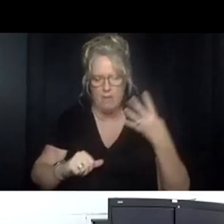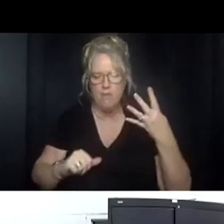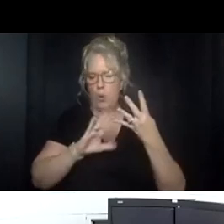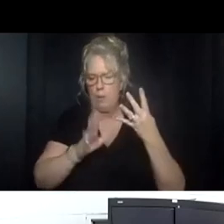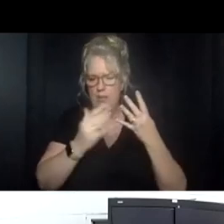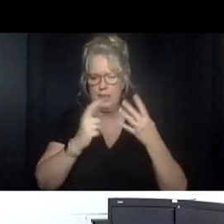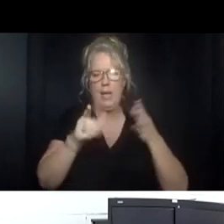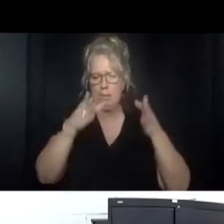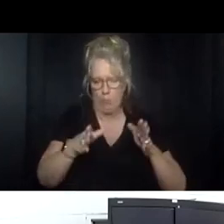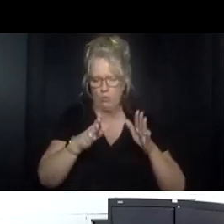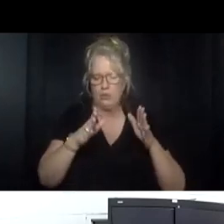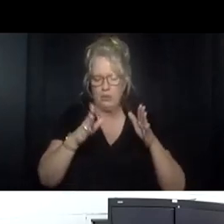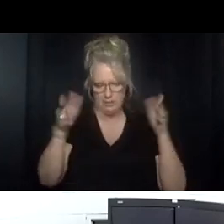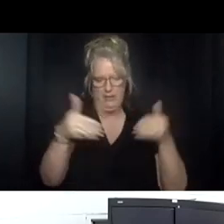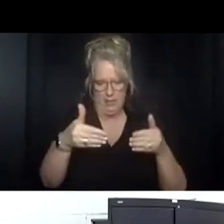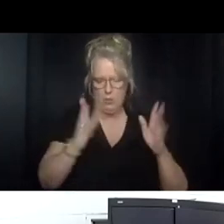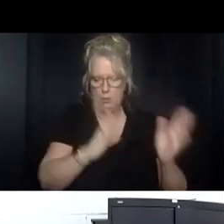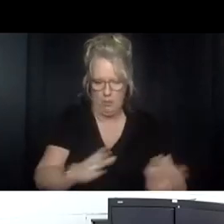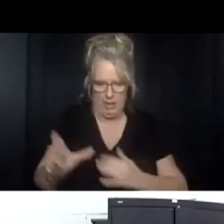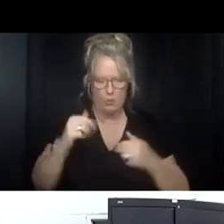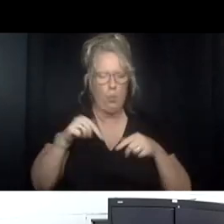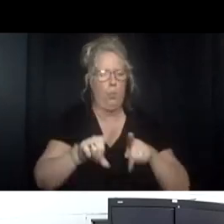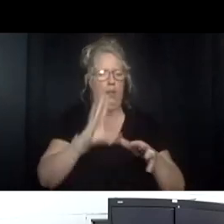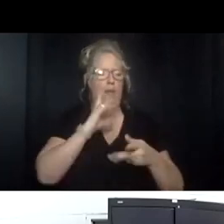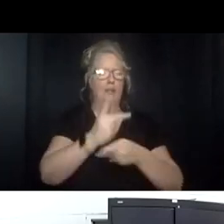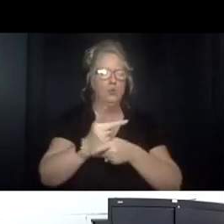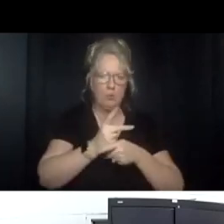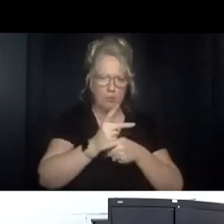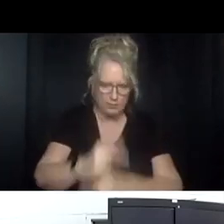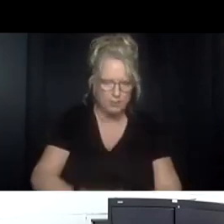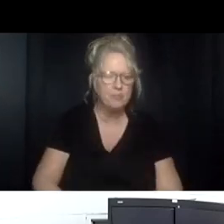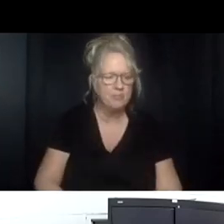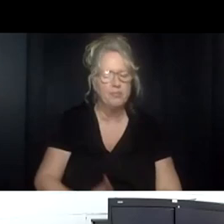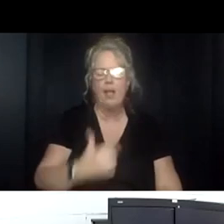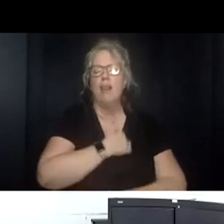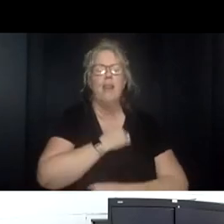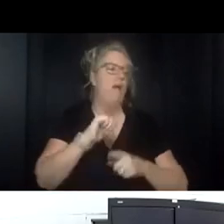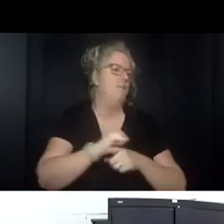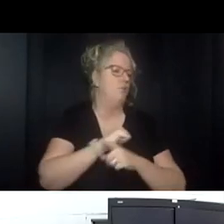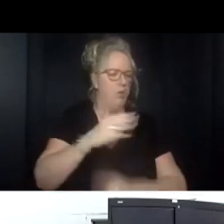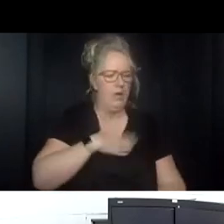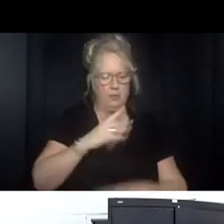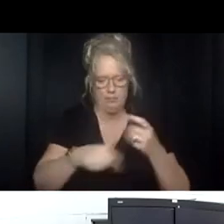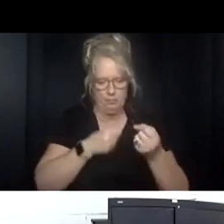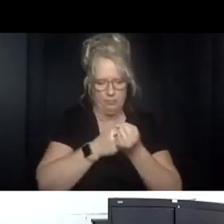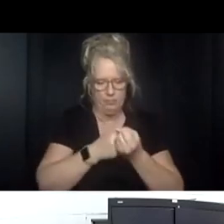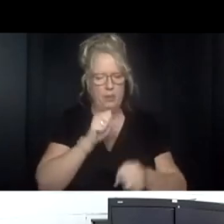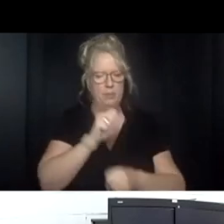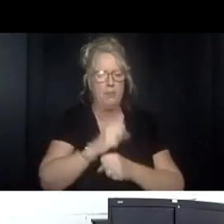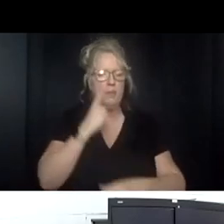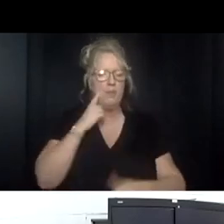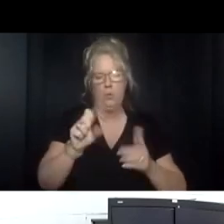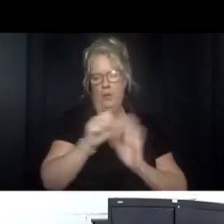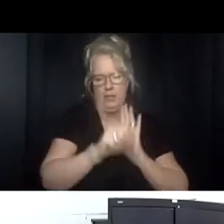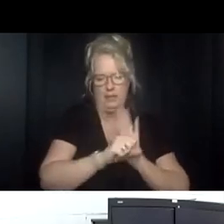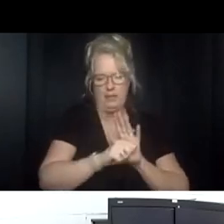person-centered plan facilitators while i supervise them i love to train and share my knowledge of supported employment with state agencies